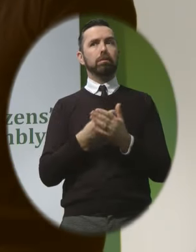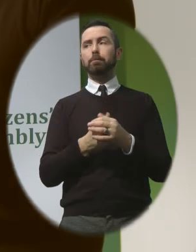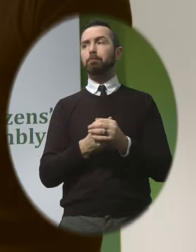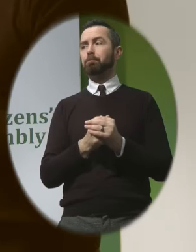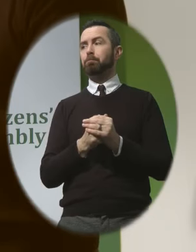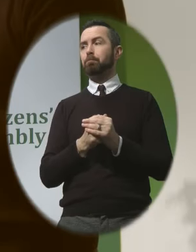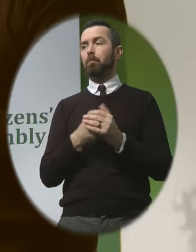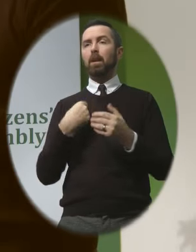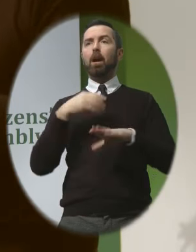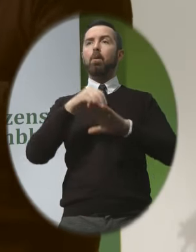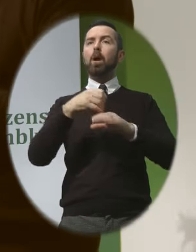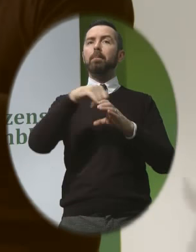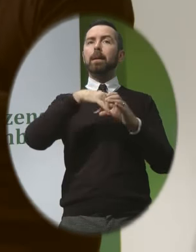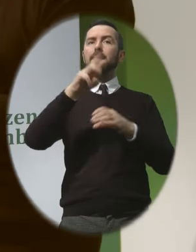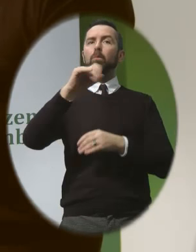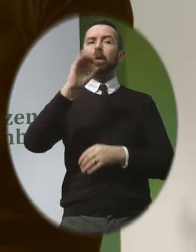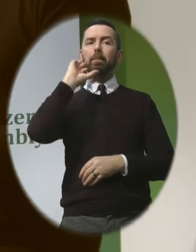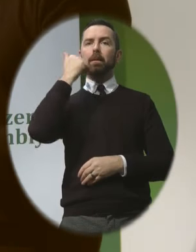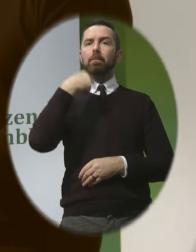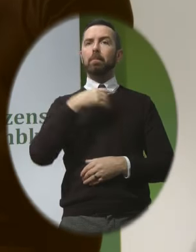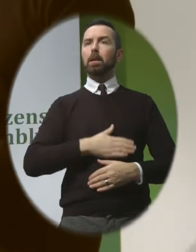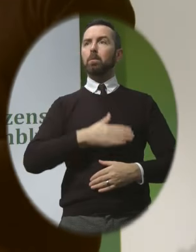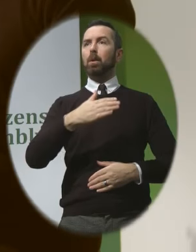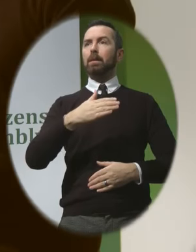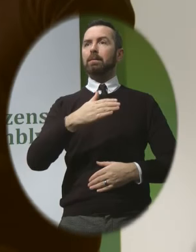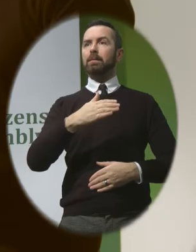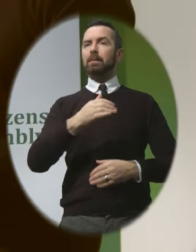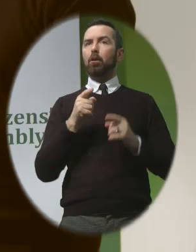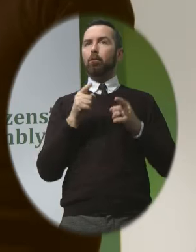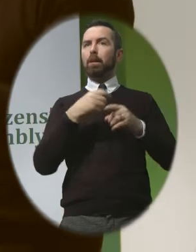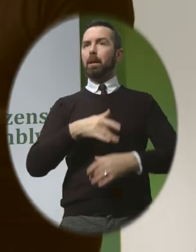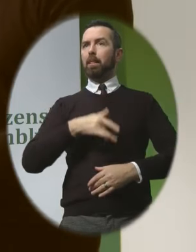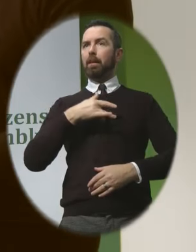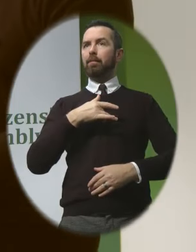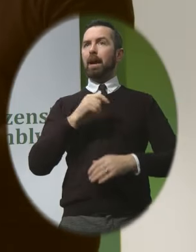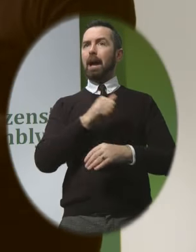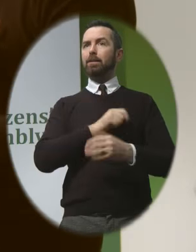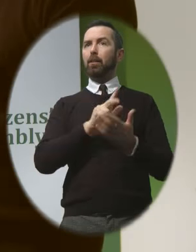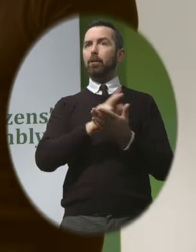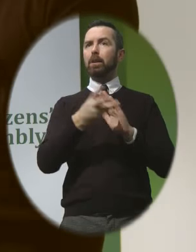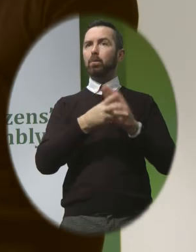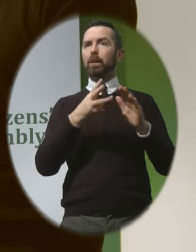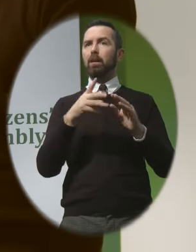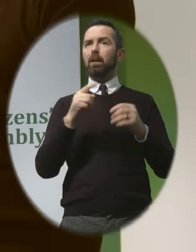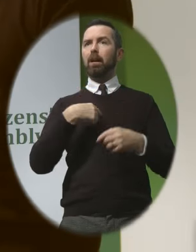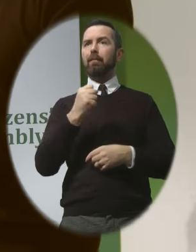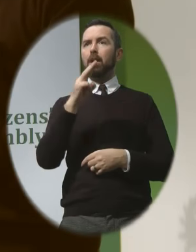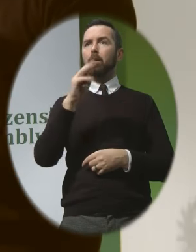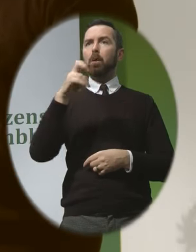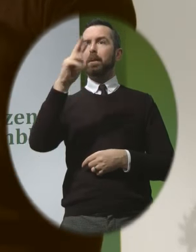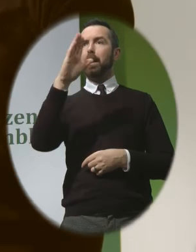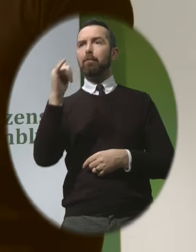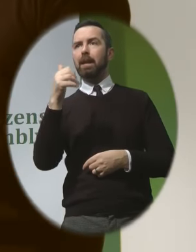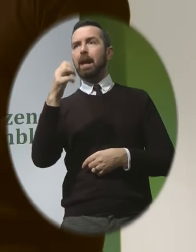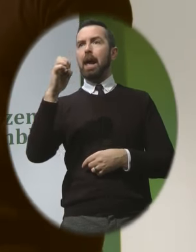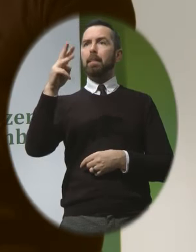the reason I was on this medication was that my pregnancy became life threatening at 13 weeks when I developed pulmonary embolisms which are a